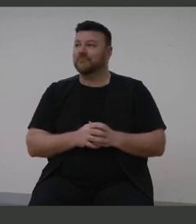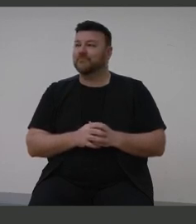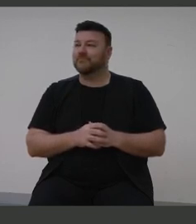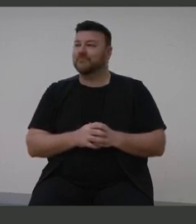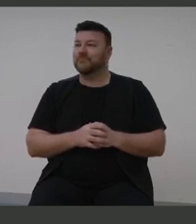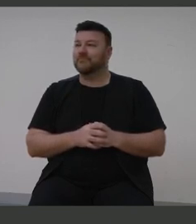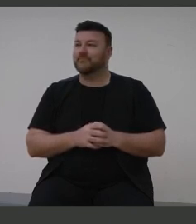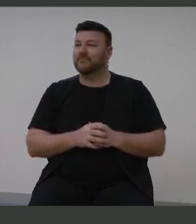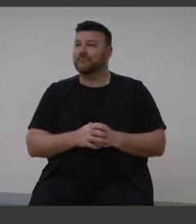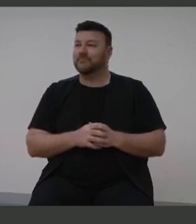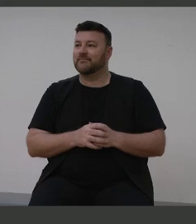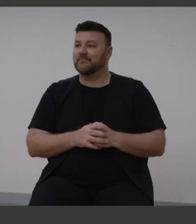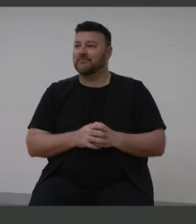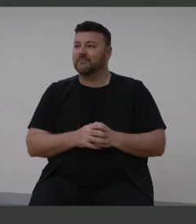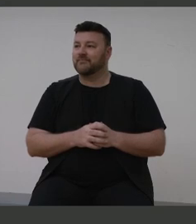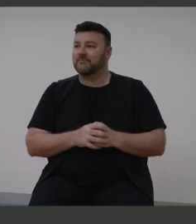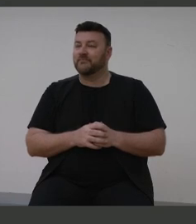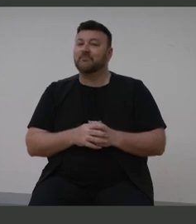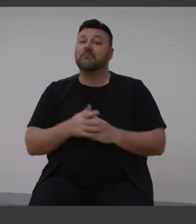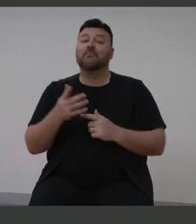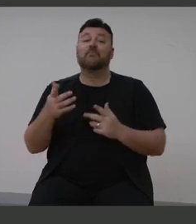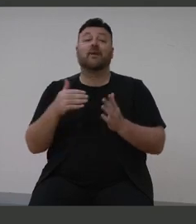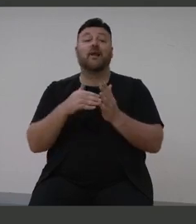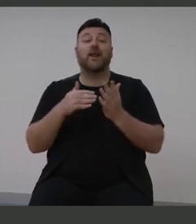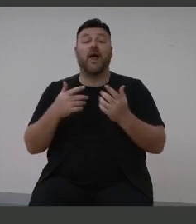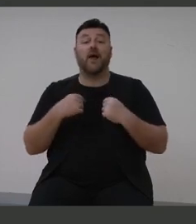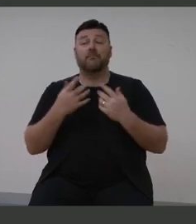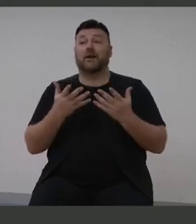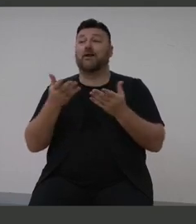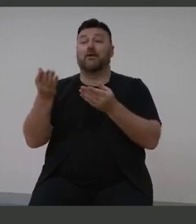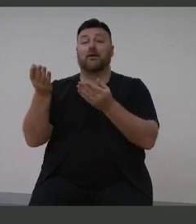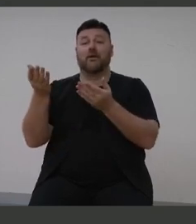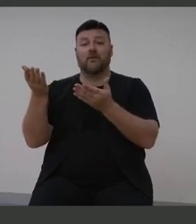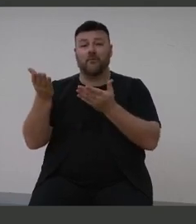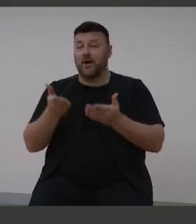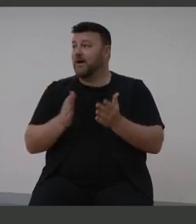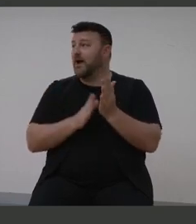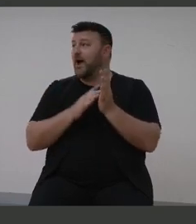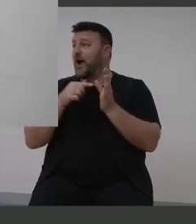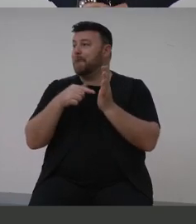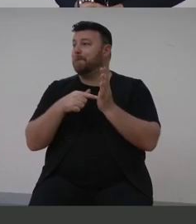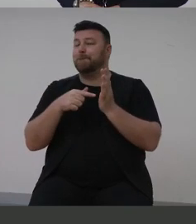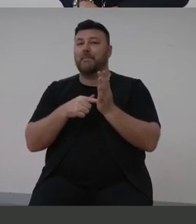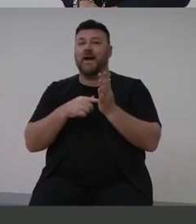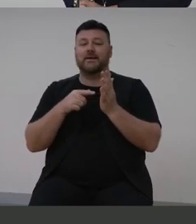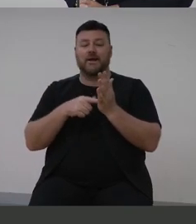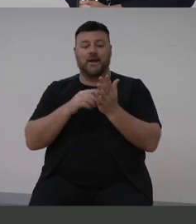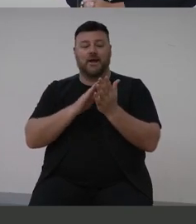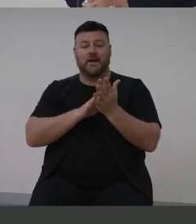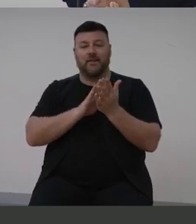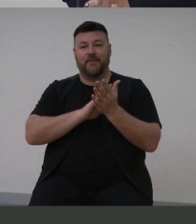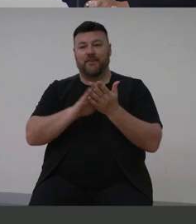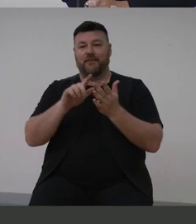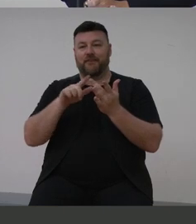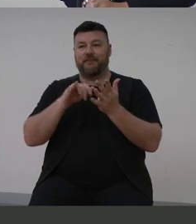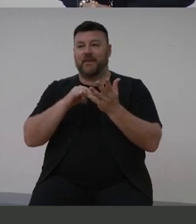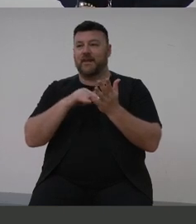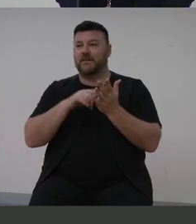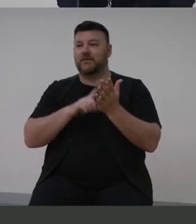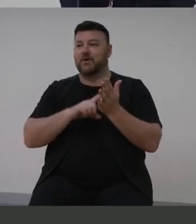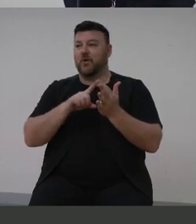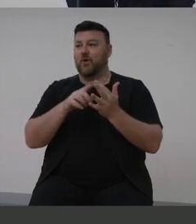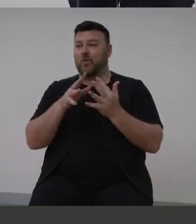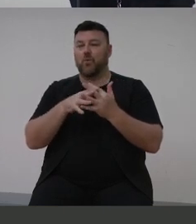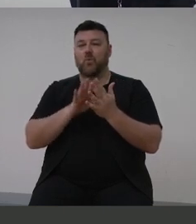So, I would now like to welcome the Honourable Matt Thistlethwaite, MP, who is a